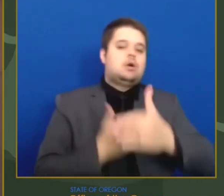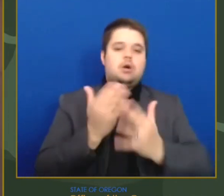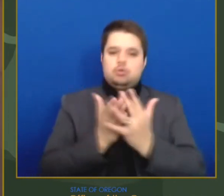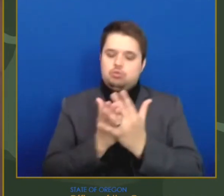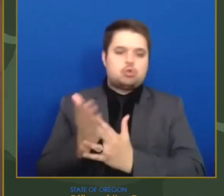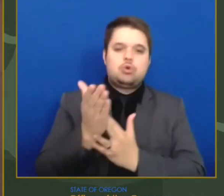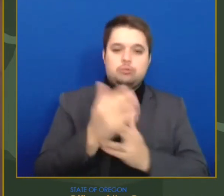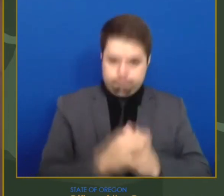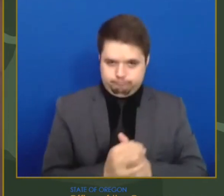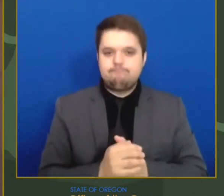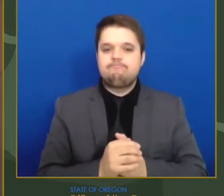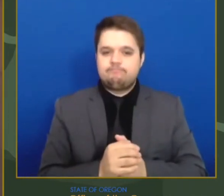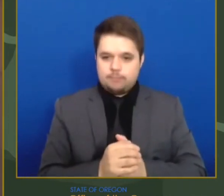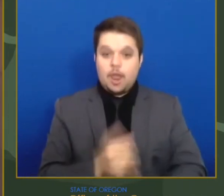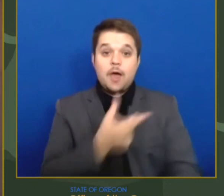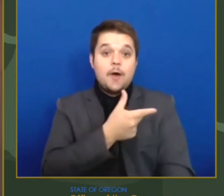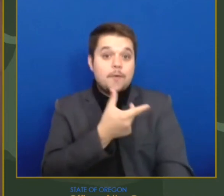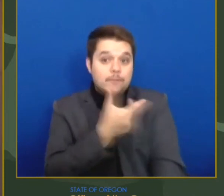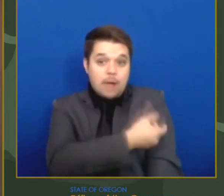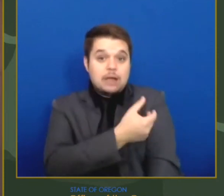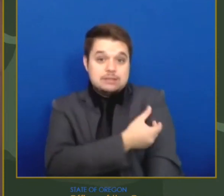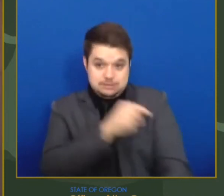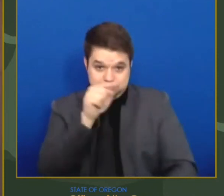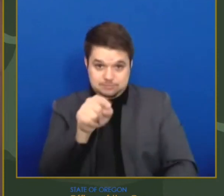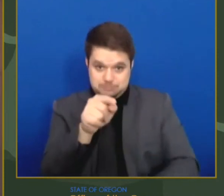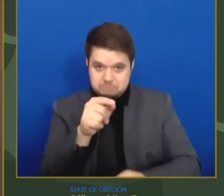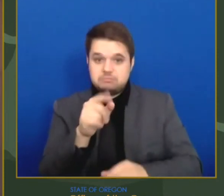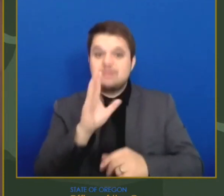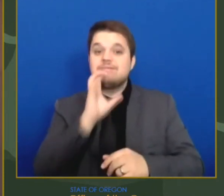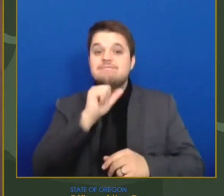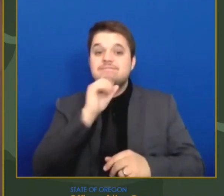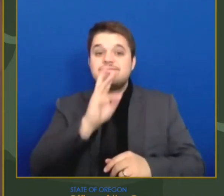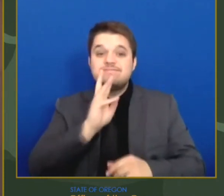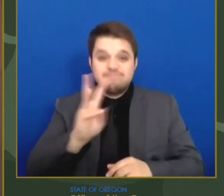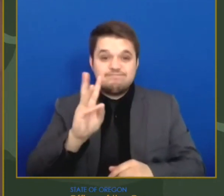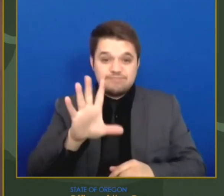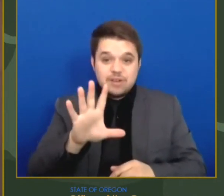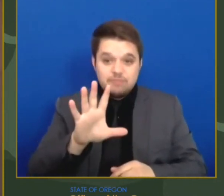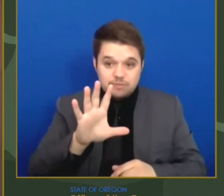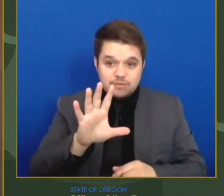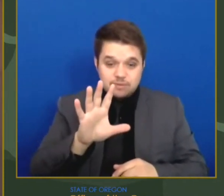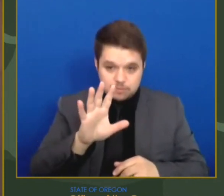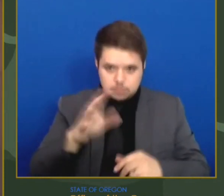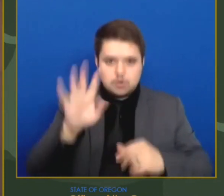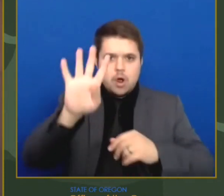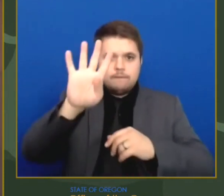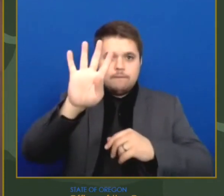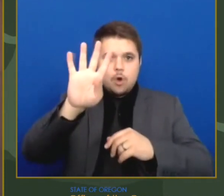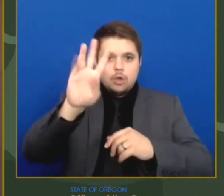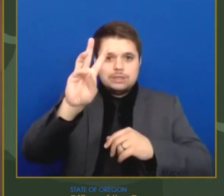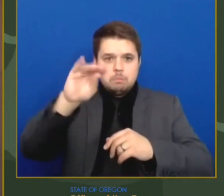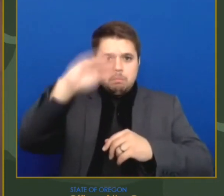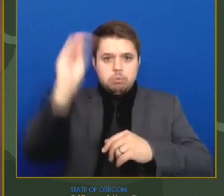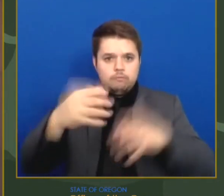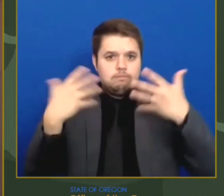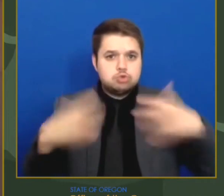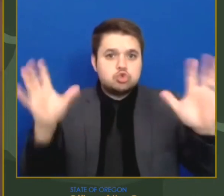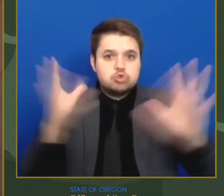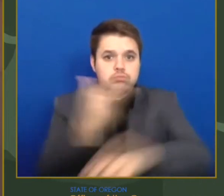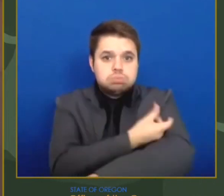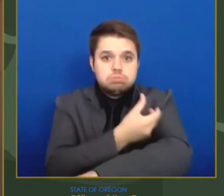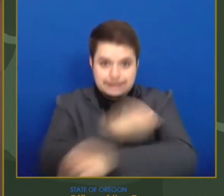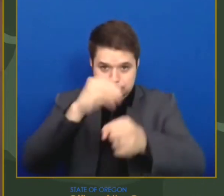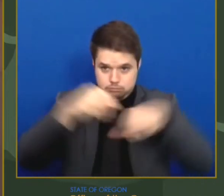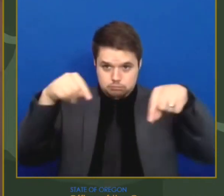Oregonians who are over 65 and over half of seniors over the age of 75, in addition